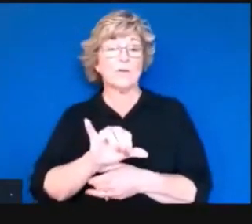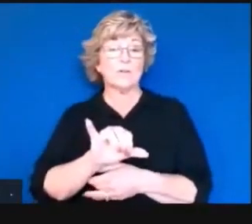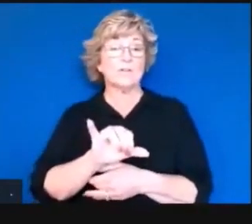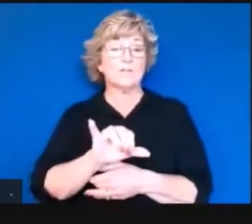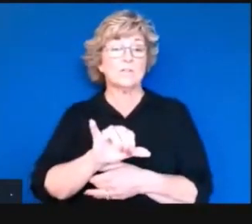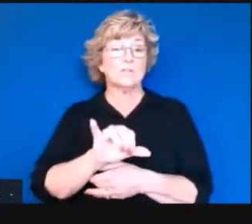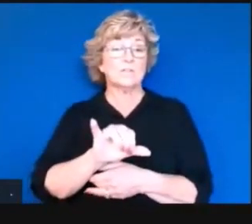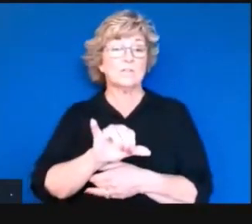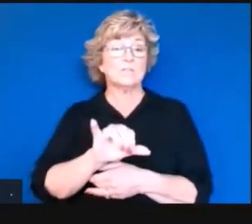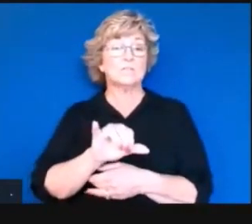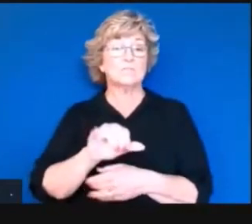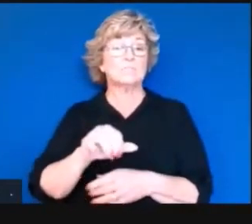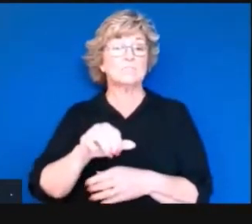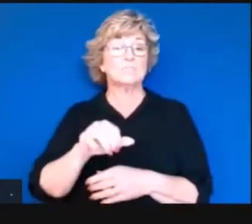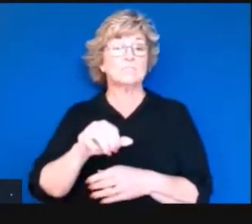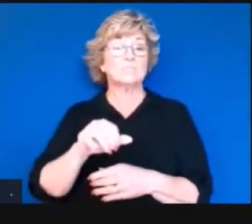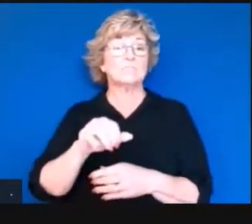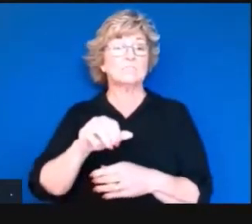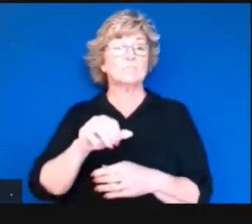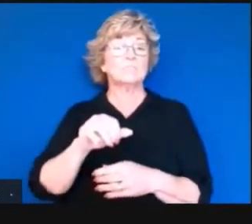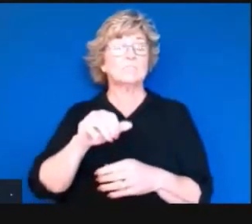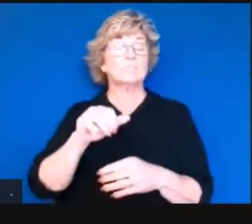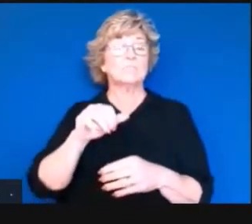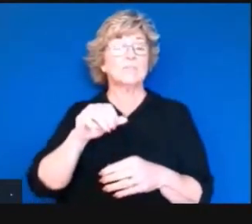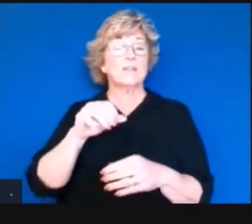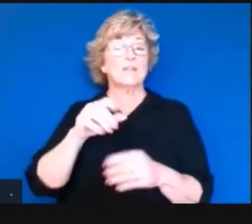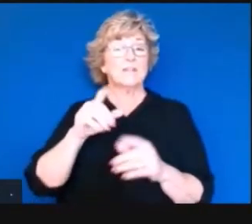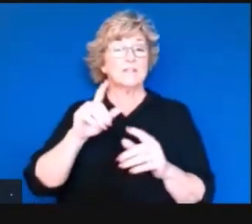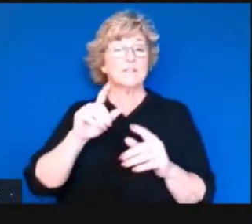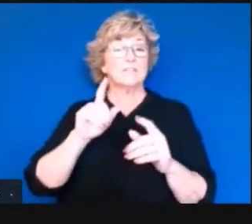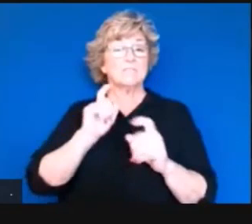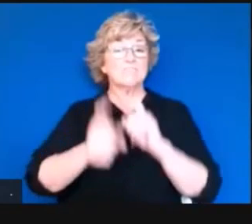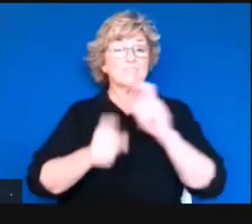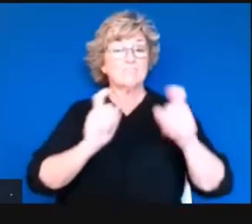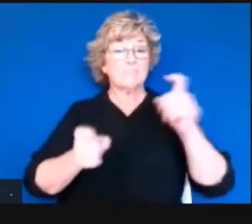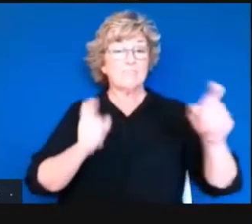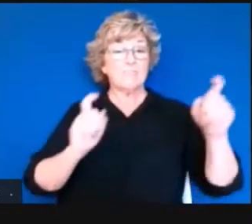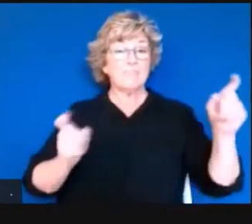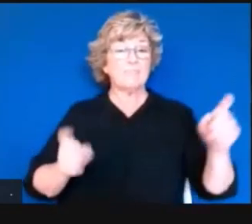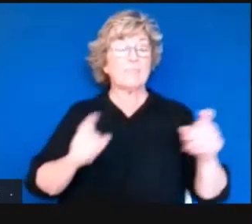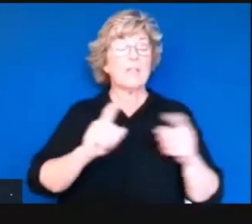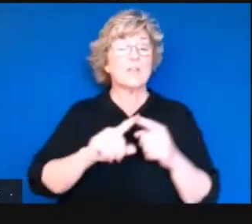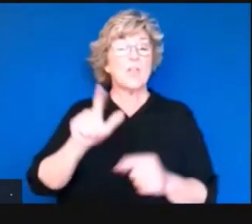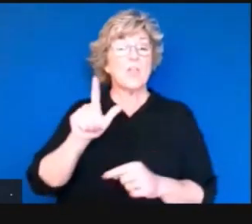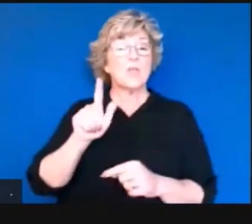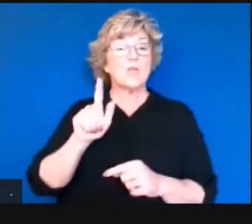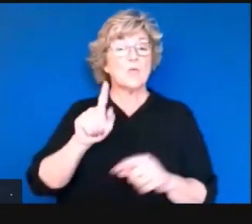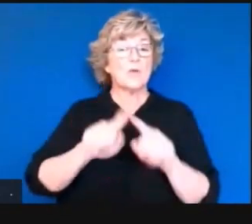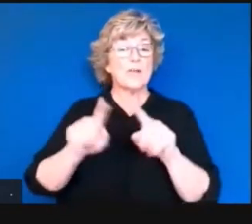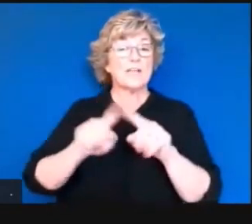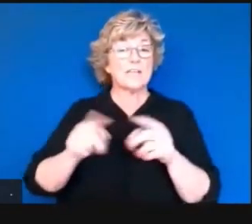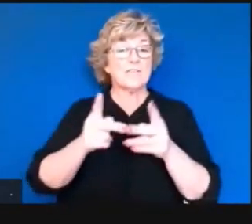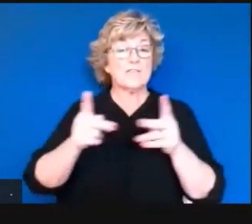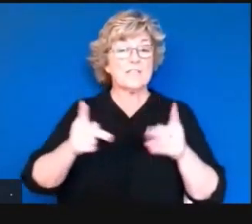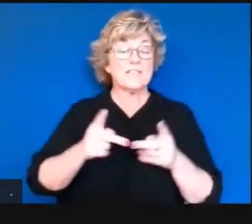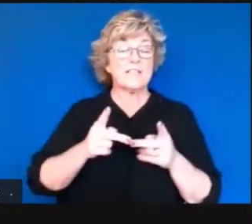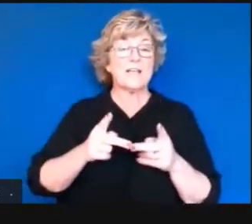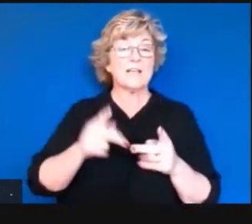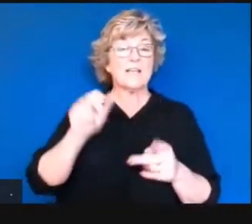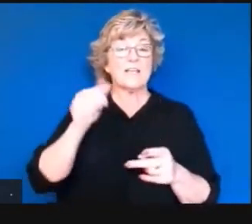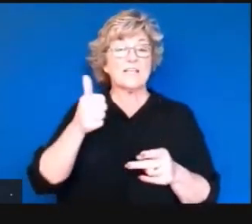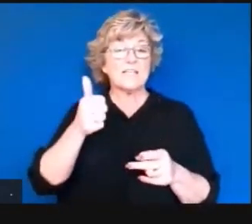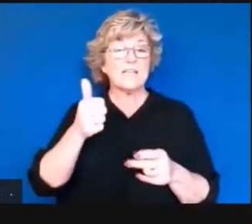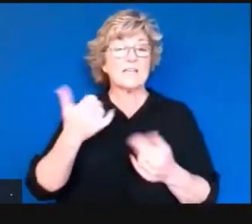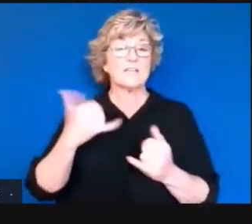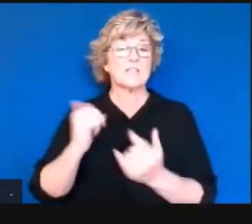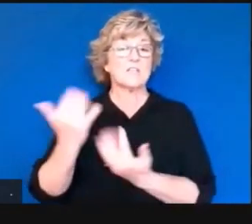out of 31 sites as I speak. The reason why is not only did they get emergency authorization from FDA,